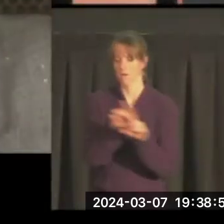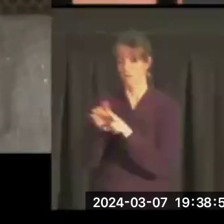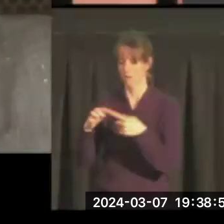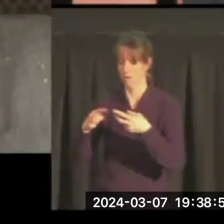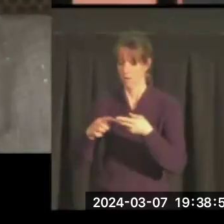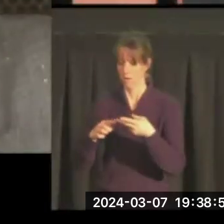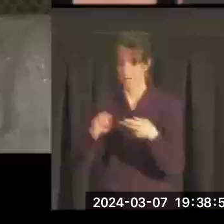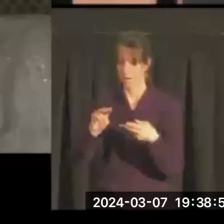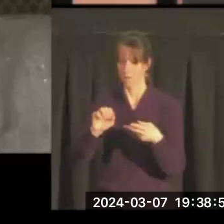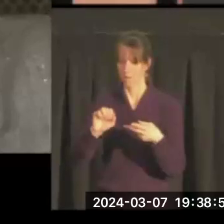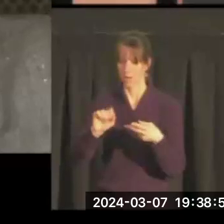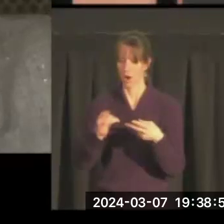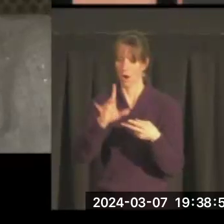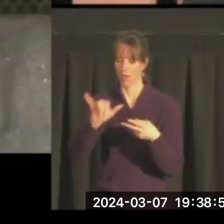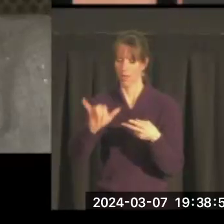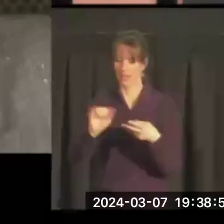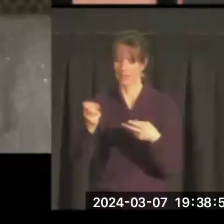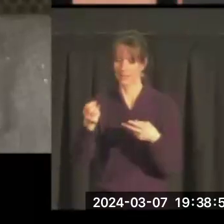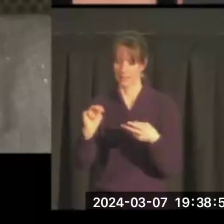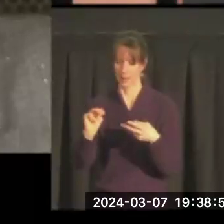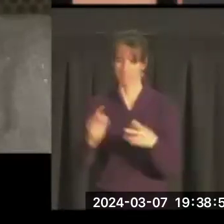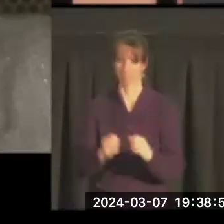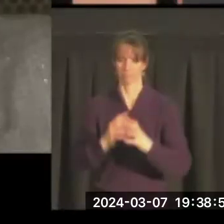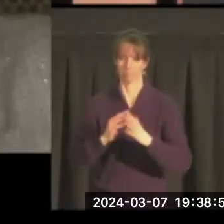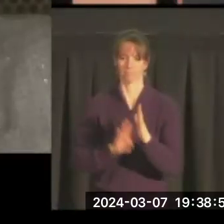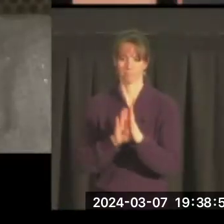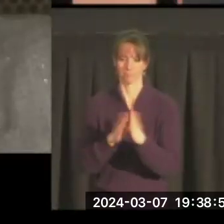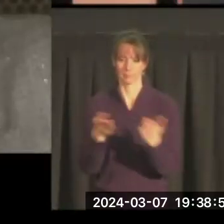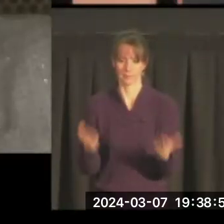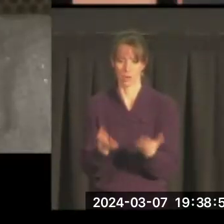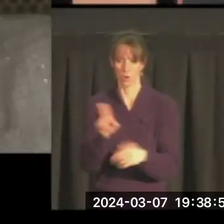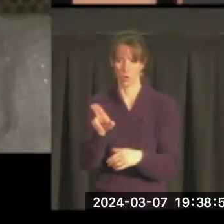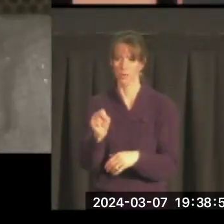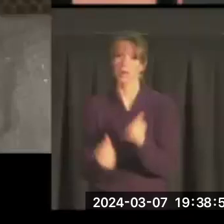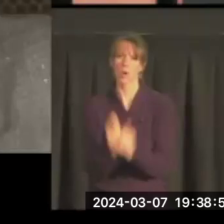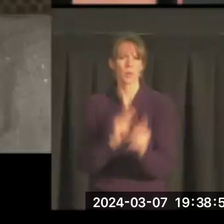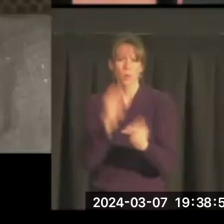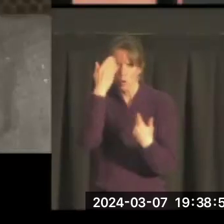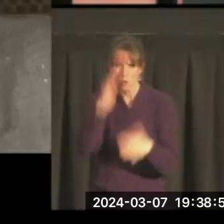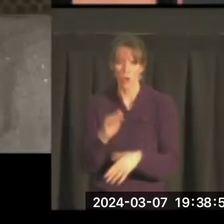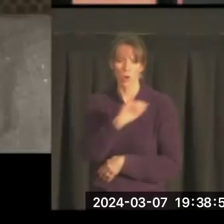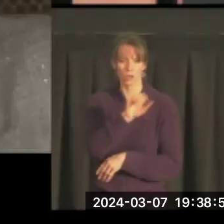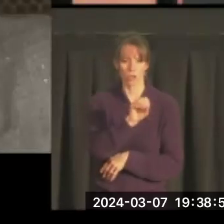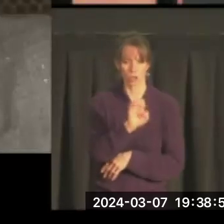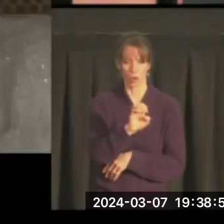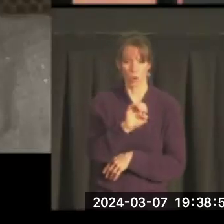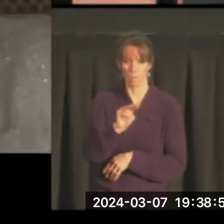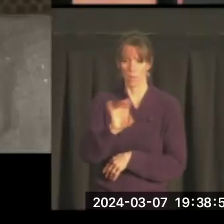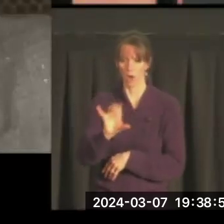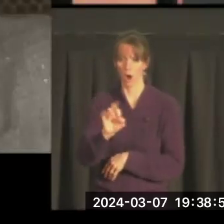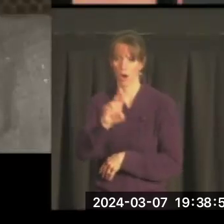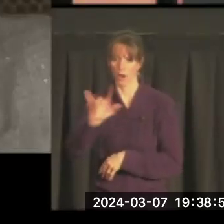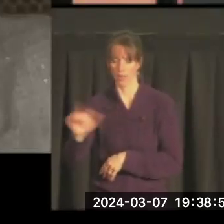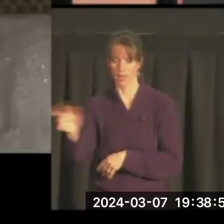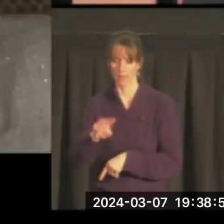McCarthyism emerges in the United States. And most people don't know this, but Joe McCarthy came to Missoula, Montana